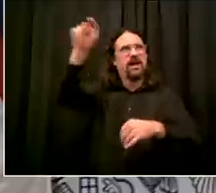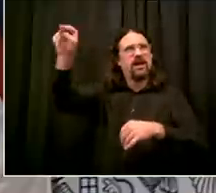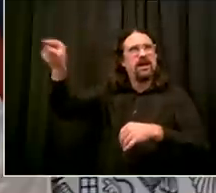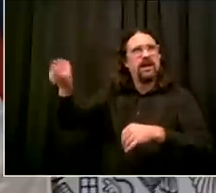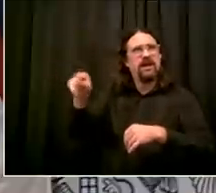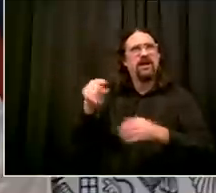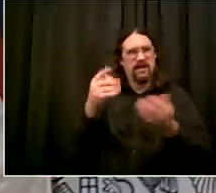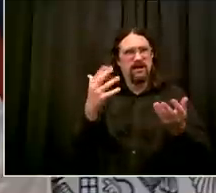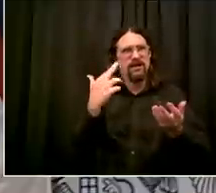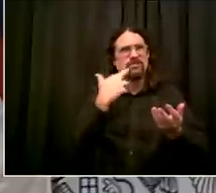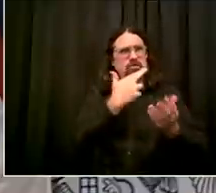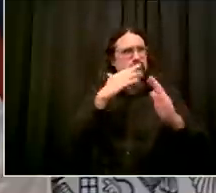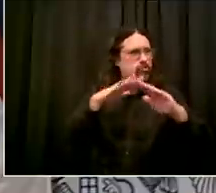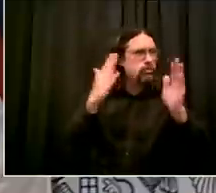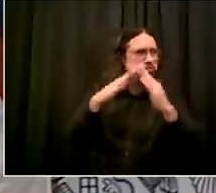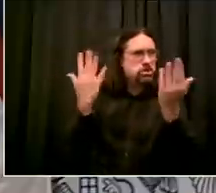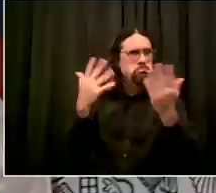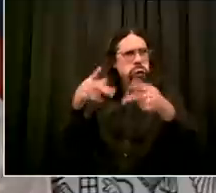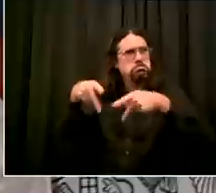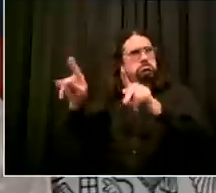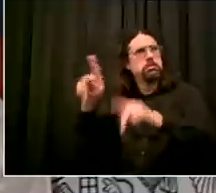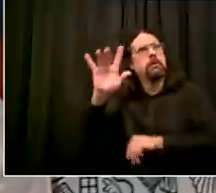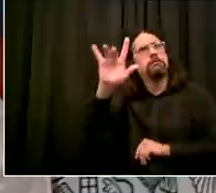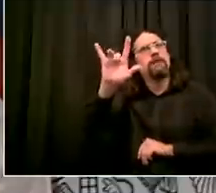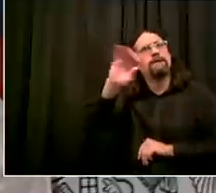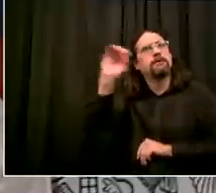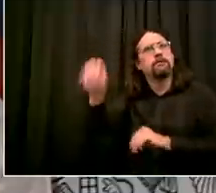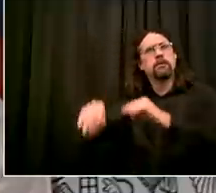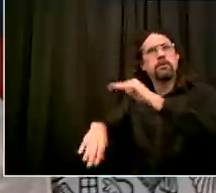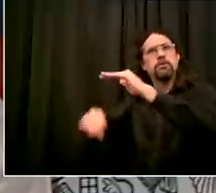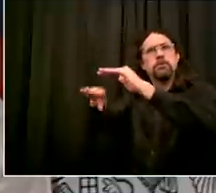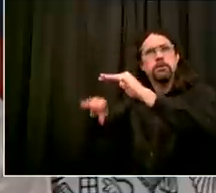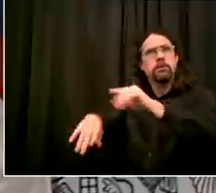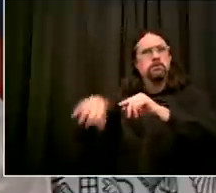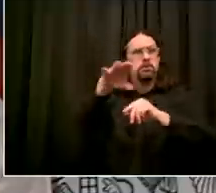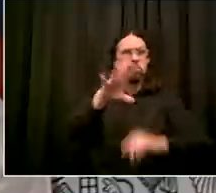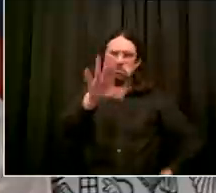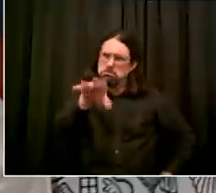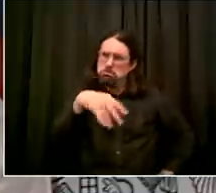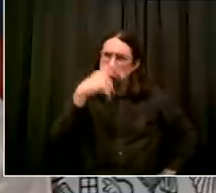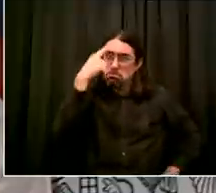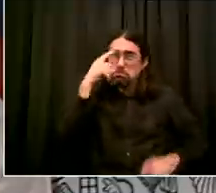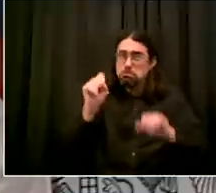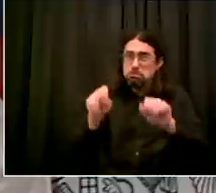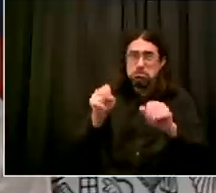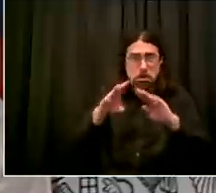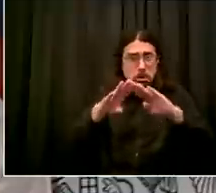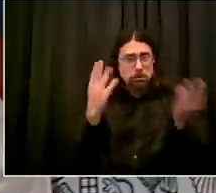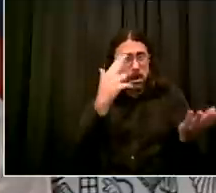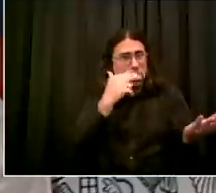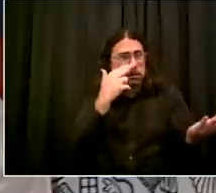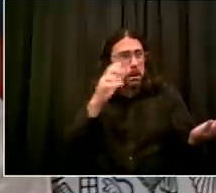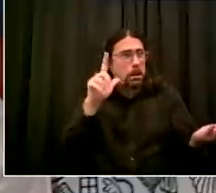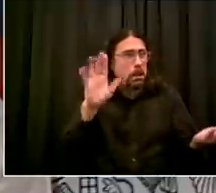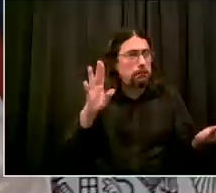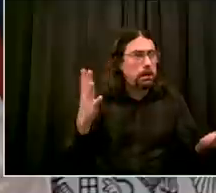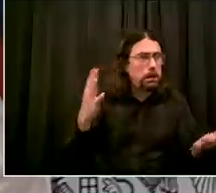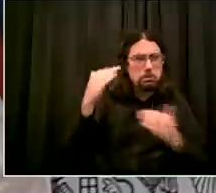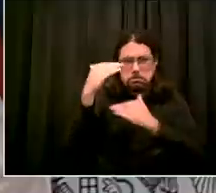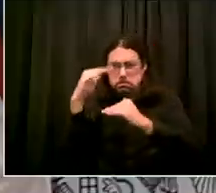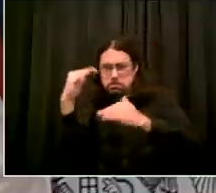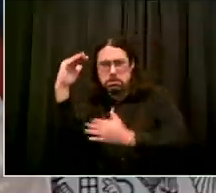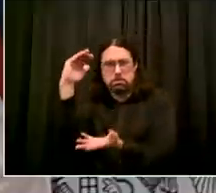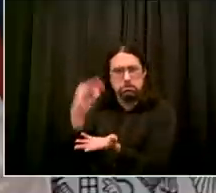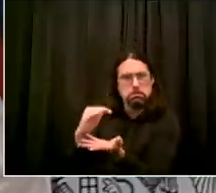this step by step and stage by stage and that's what's been working uh remember months and months of progress in the city because we've done the